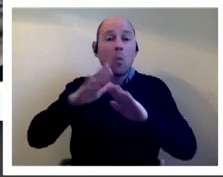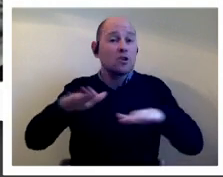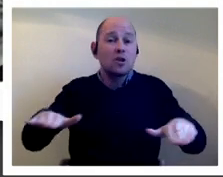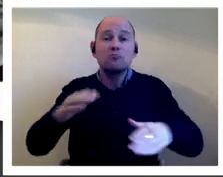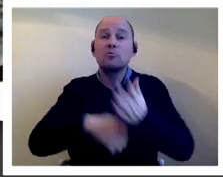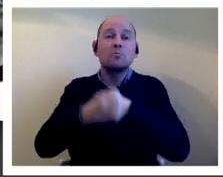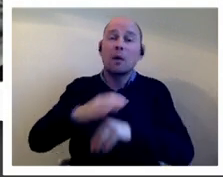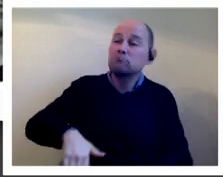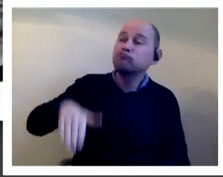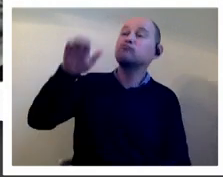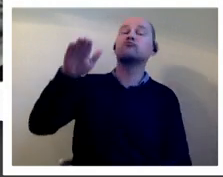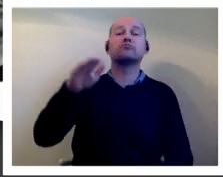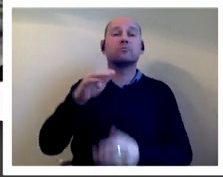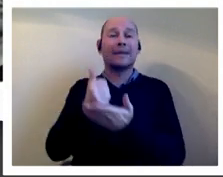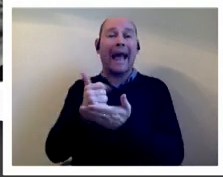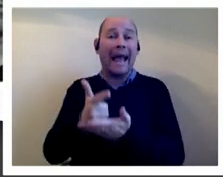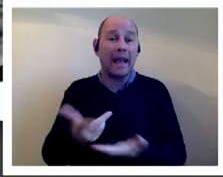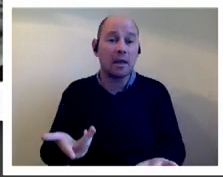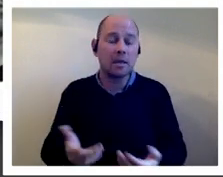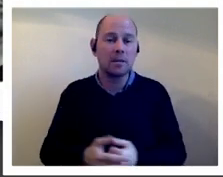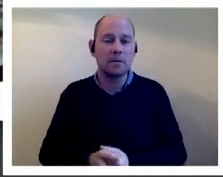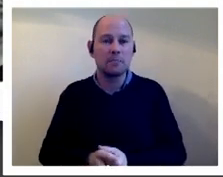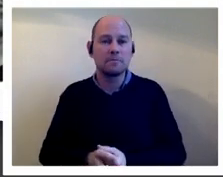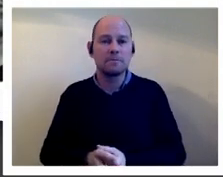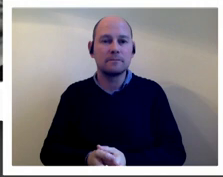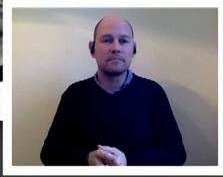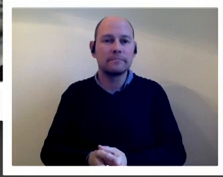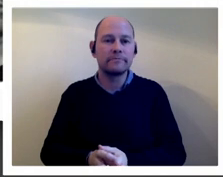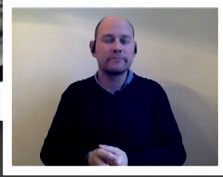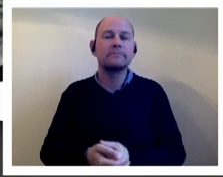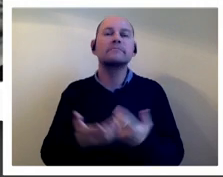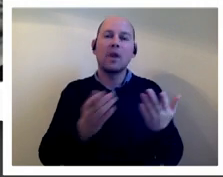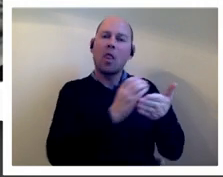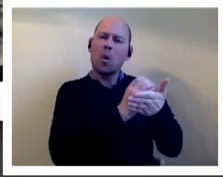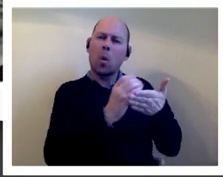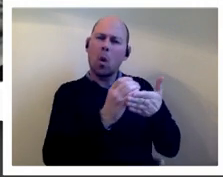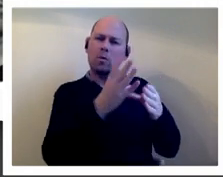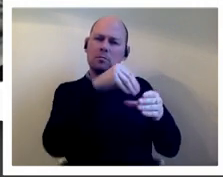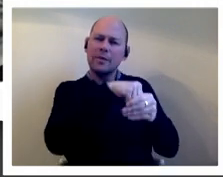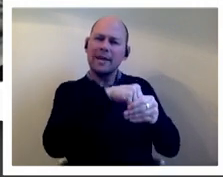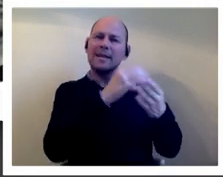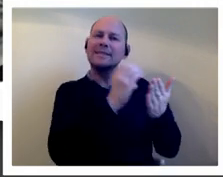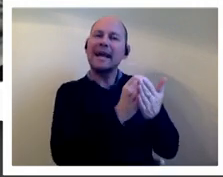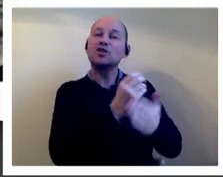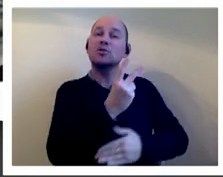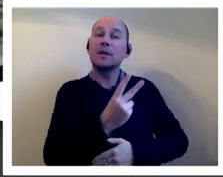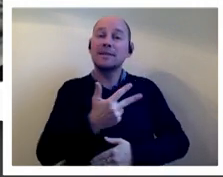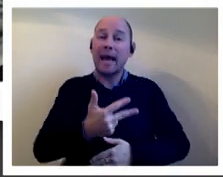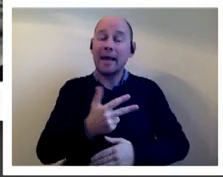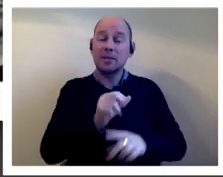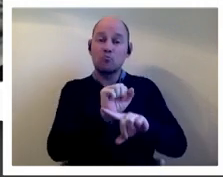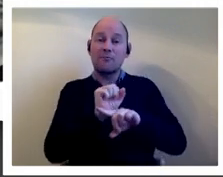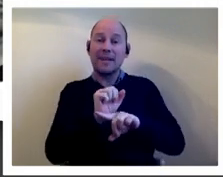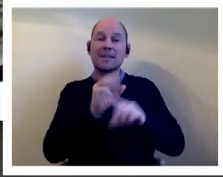now despite the fact that there was a clause in section 28 about preventing education about diseases